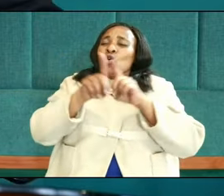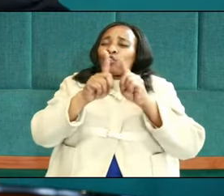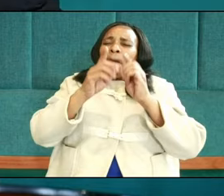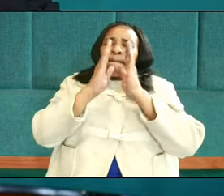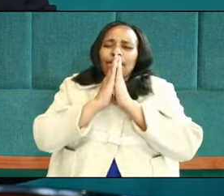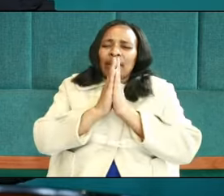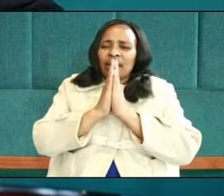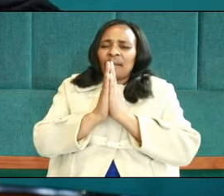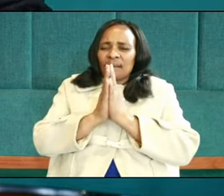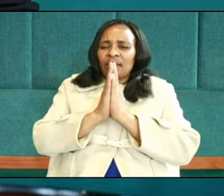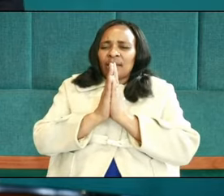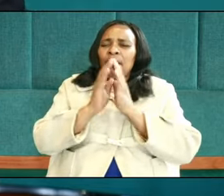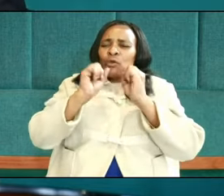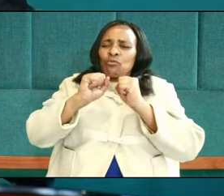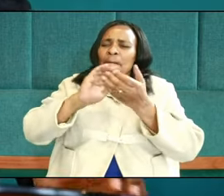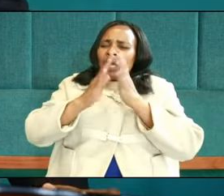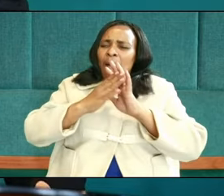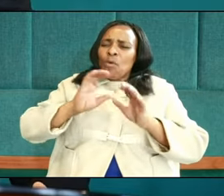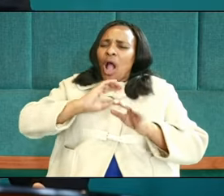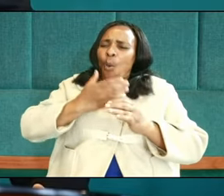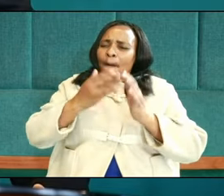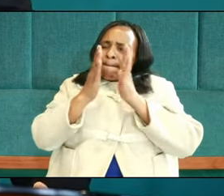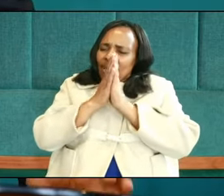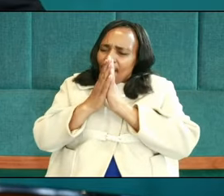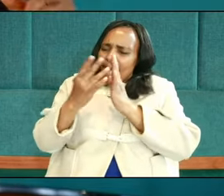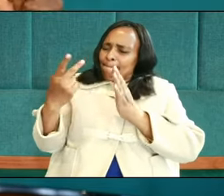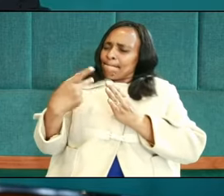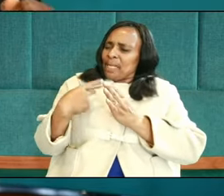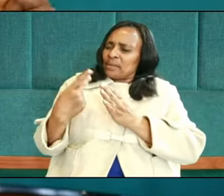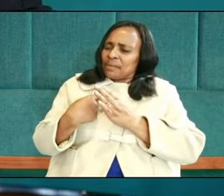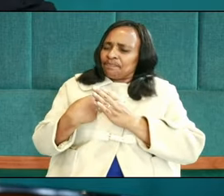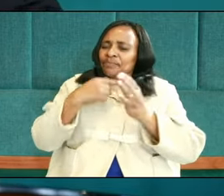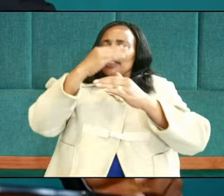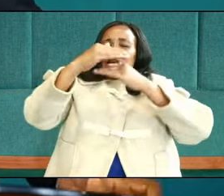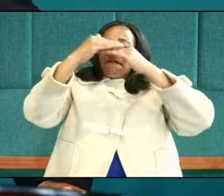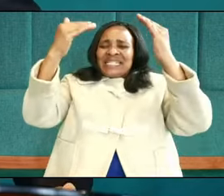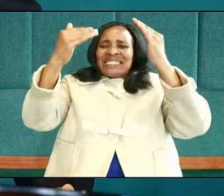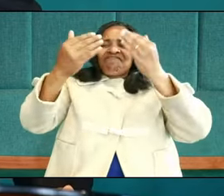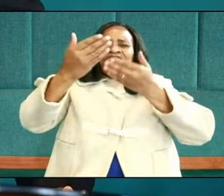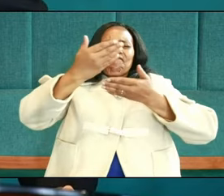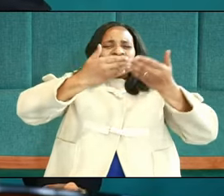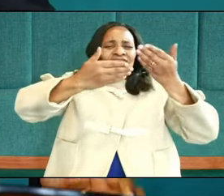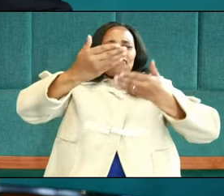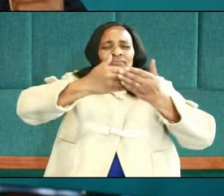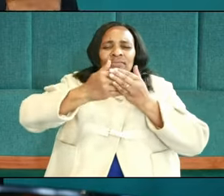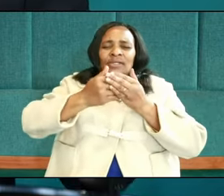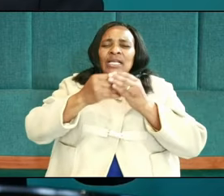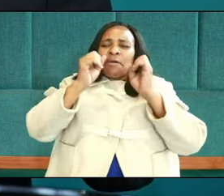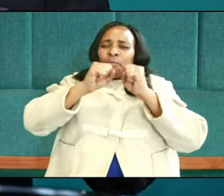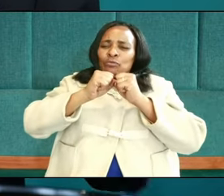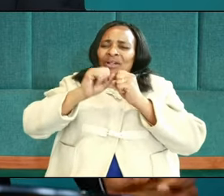today, he be our prayer partner, our heavenly intercessor, will